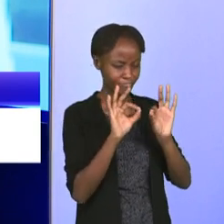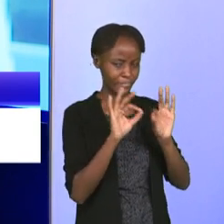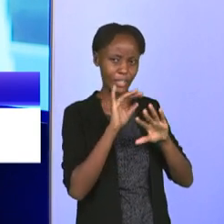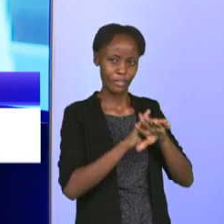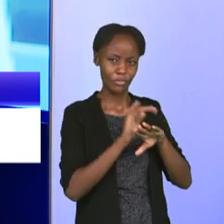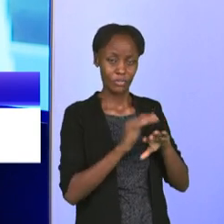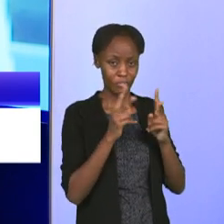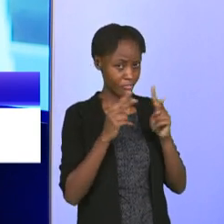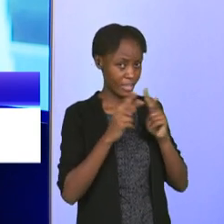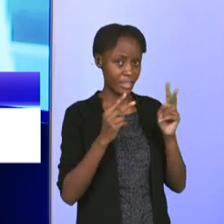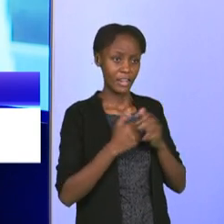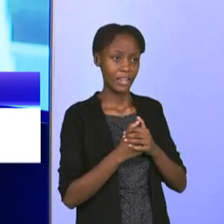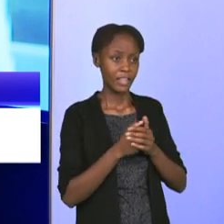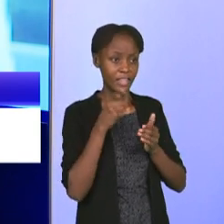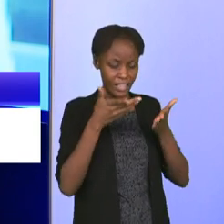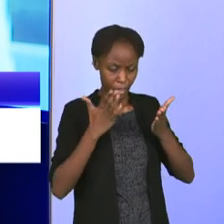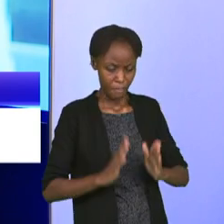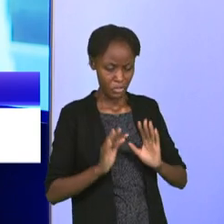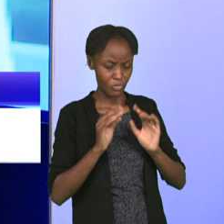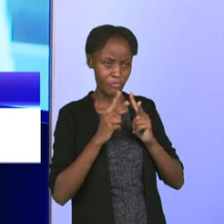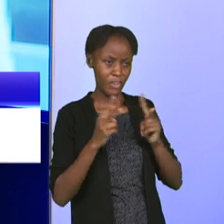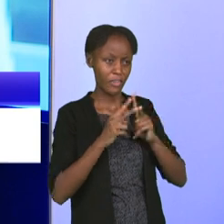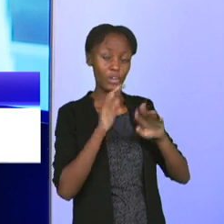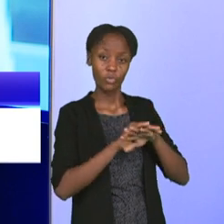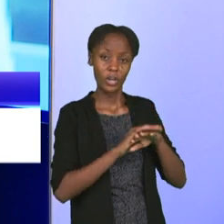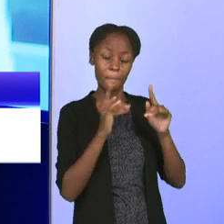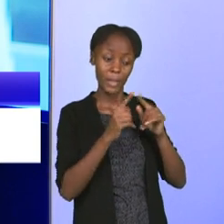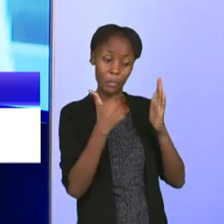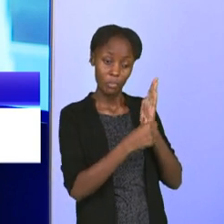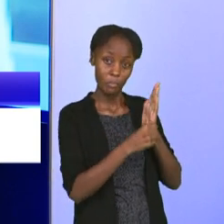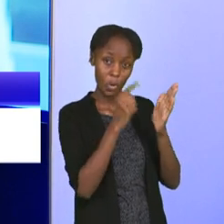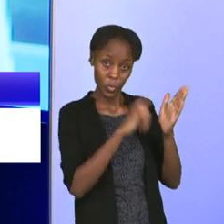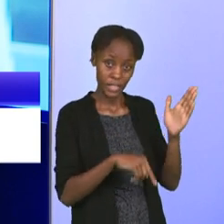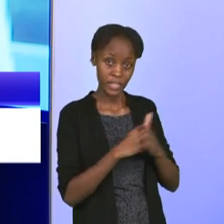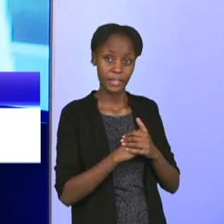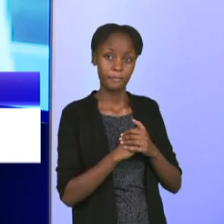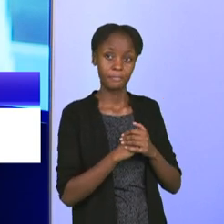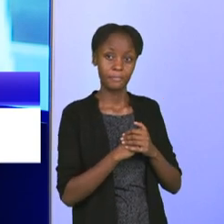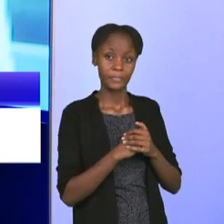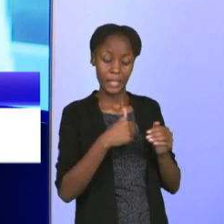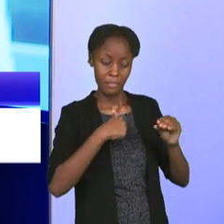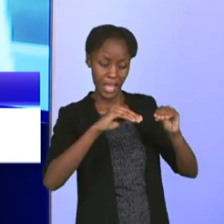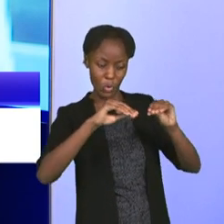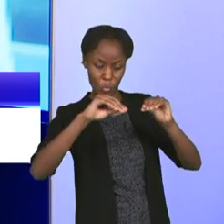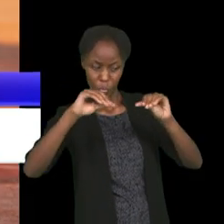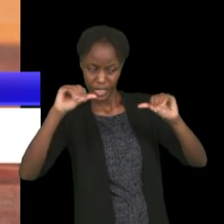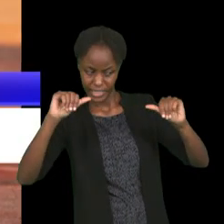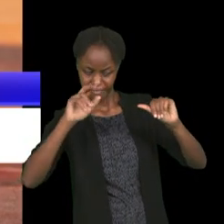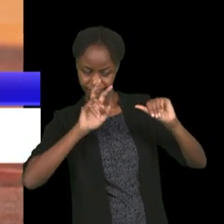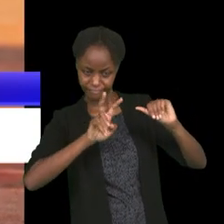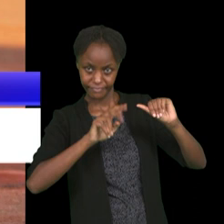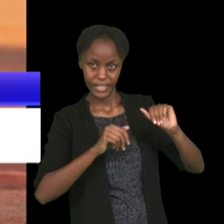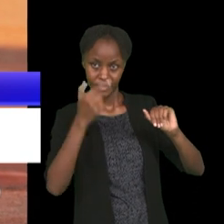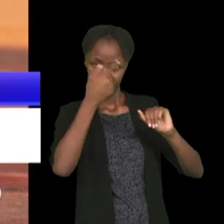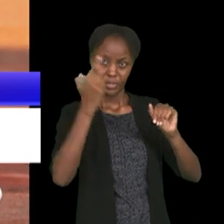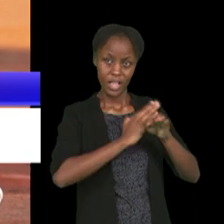personality. The problem was, for me, the quality on the field. And, you know, after one